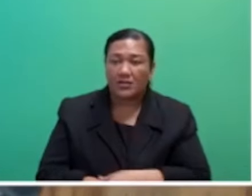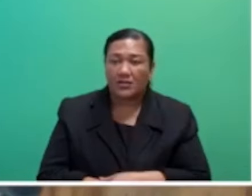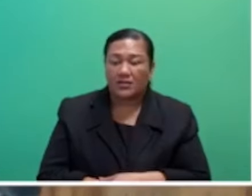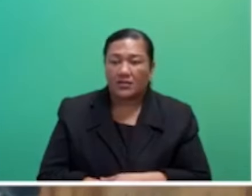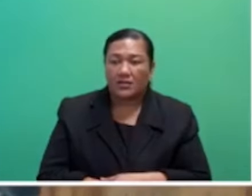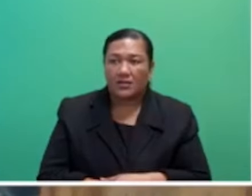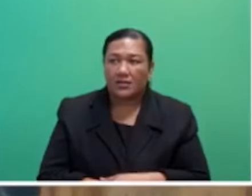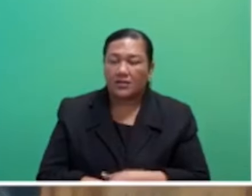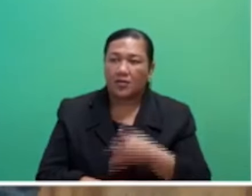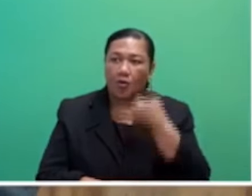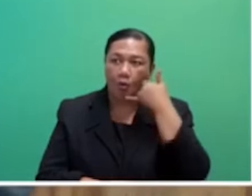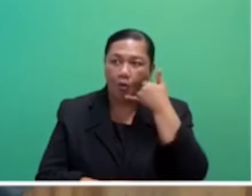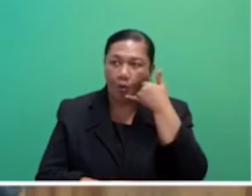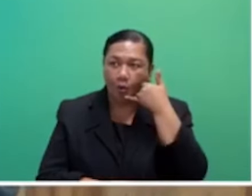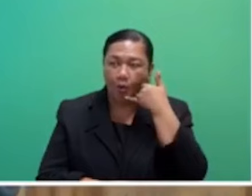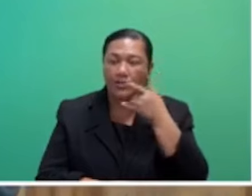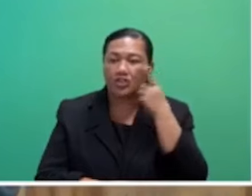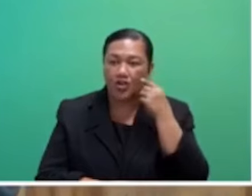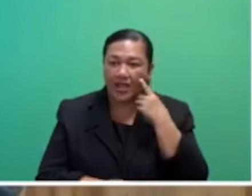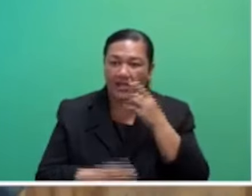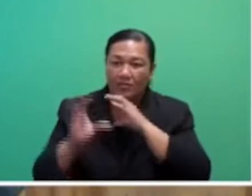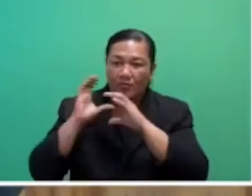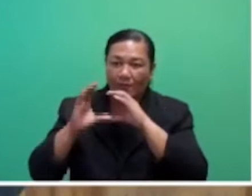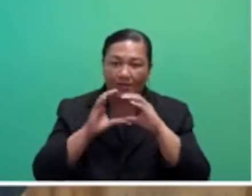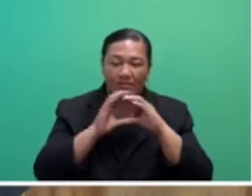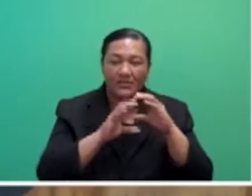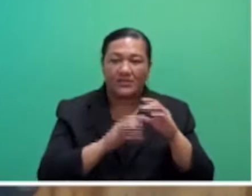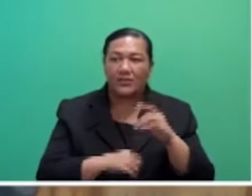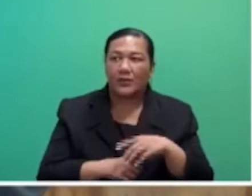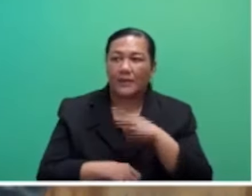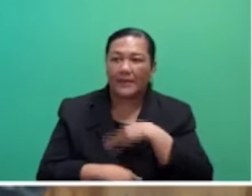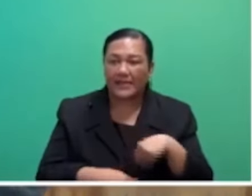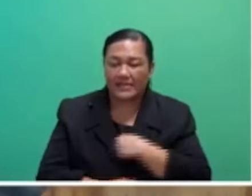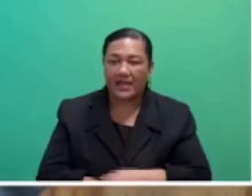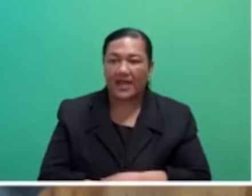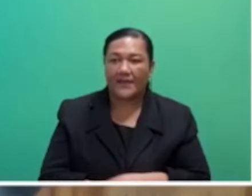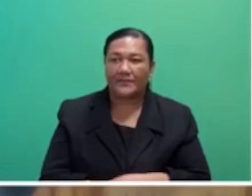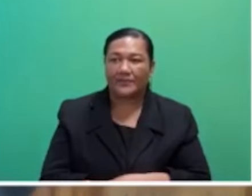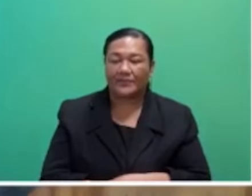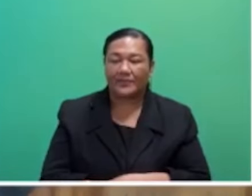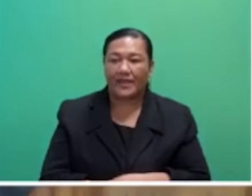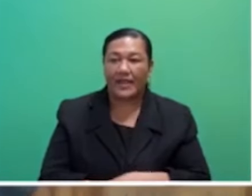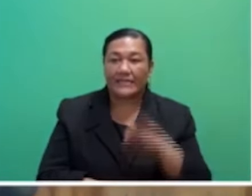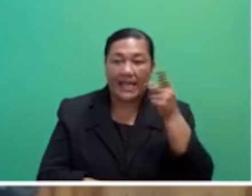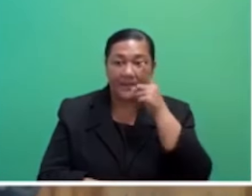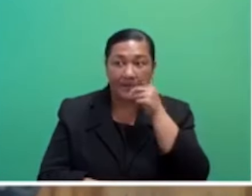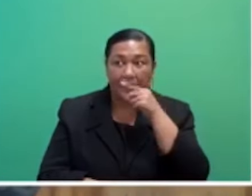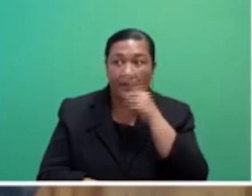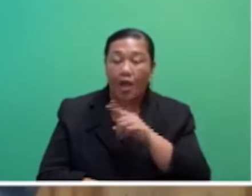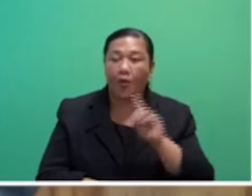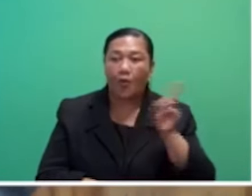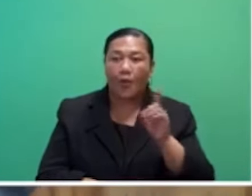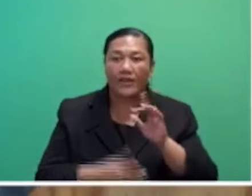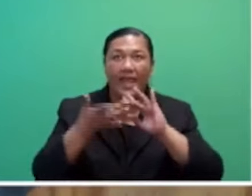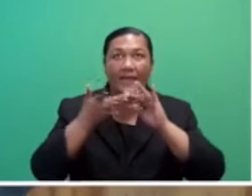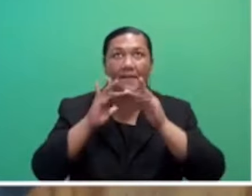five to six times just to converse with the ministers. Some people thought they are emailing the guidance of the galaxies